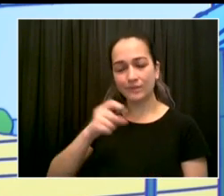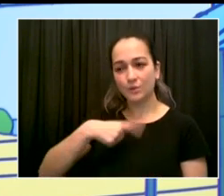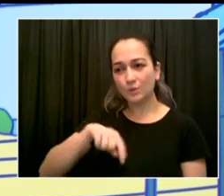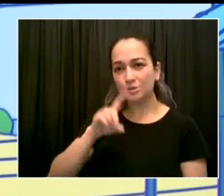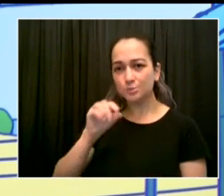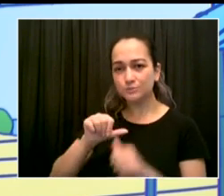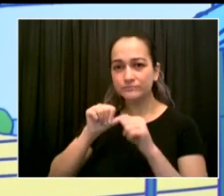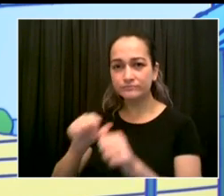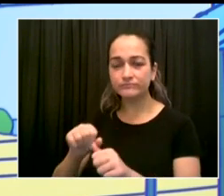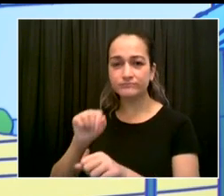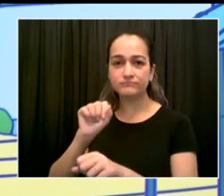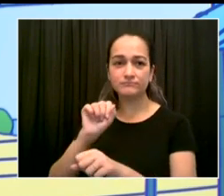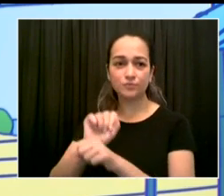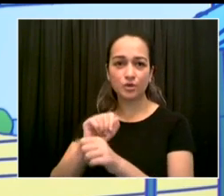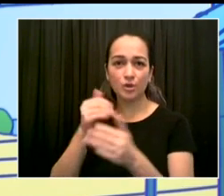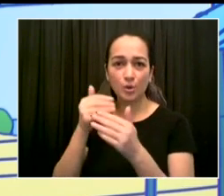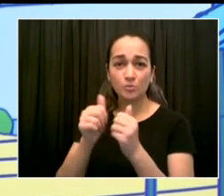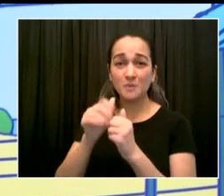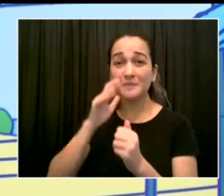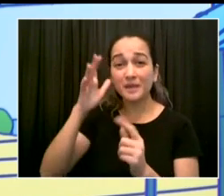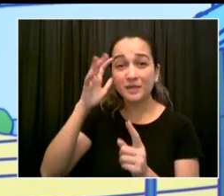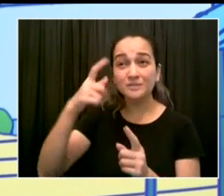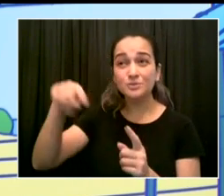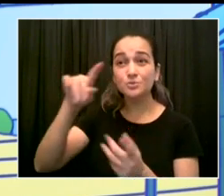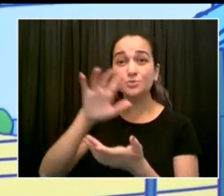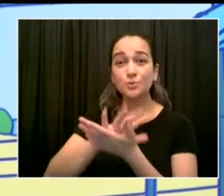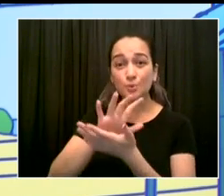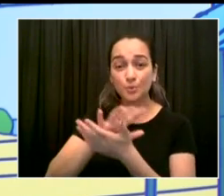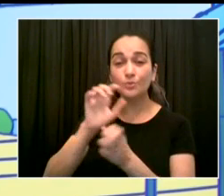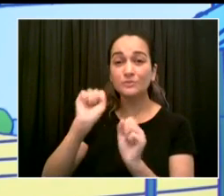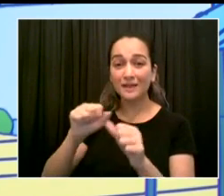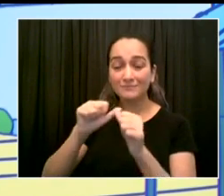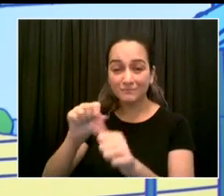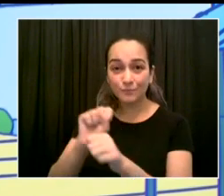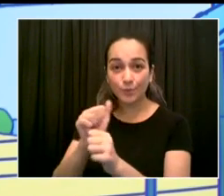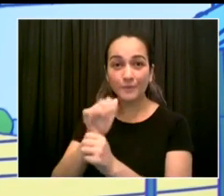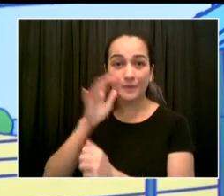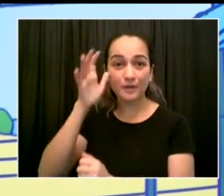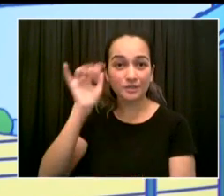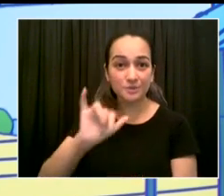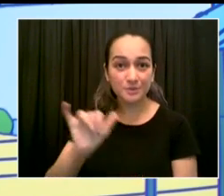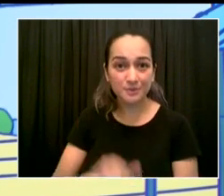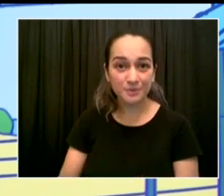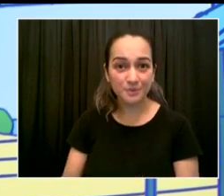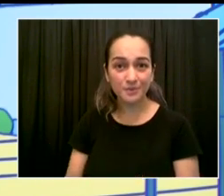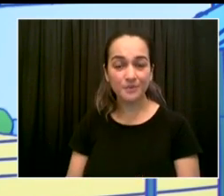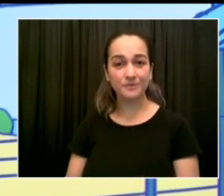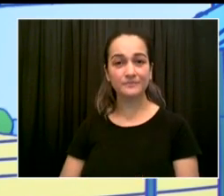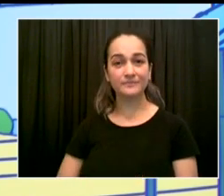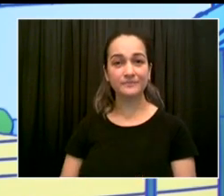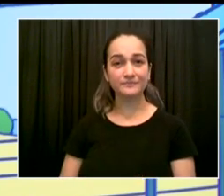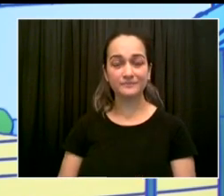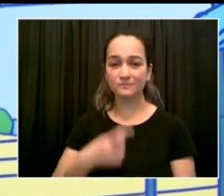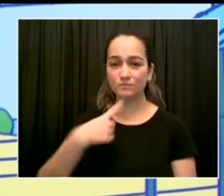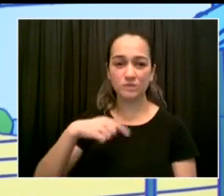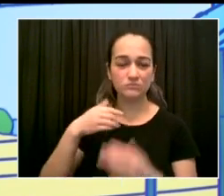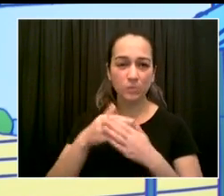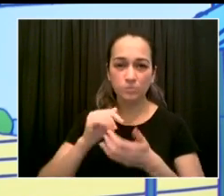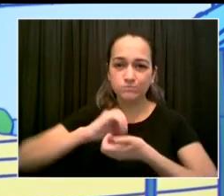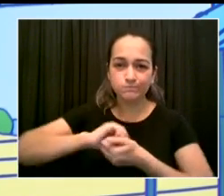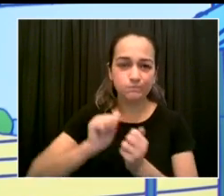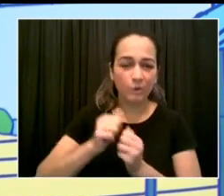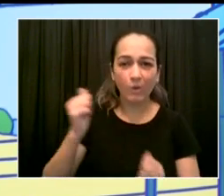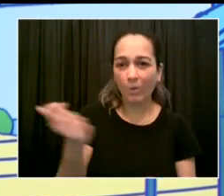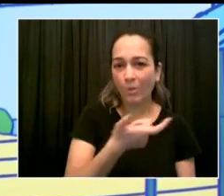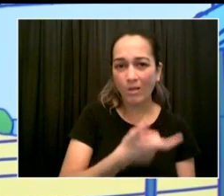in every community who care so deeply about our schools, who do so much to help our schools. And so many elected officials